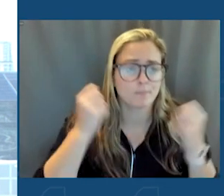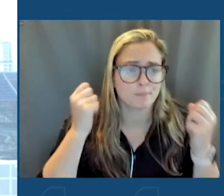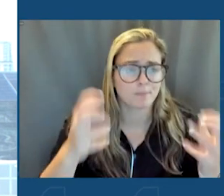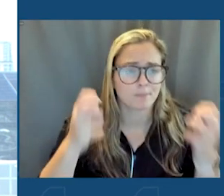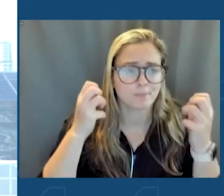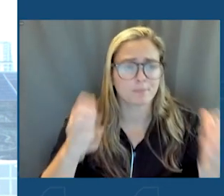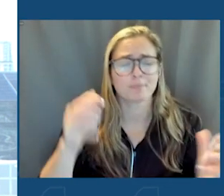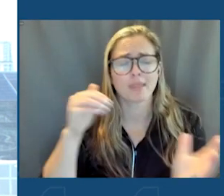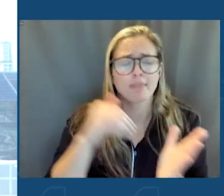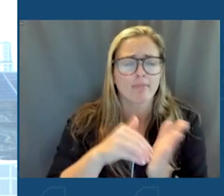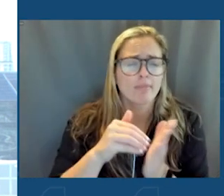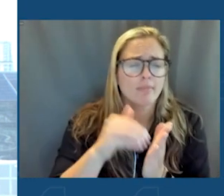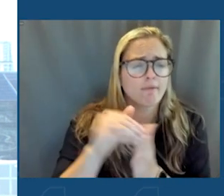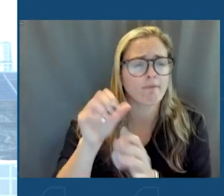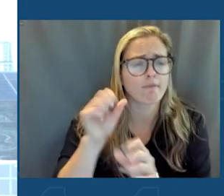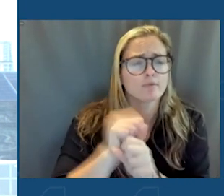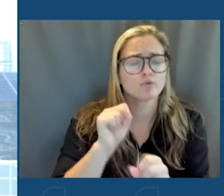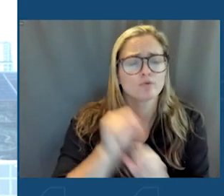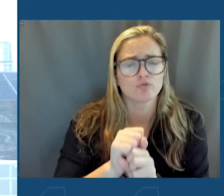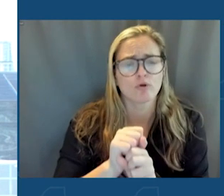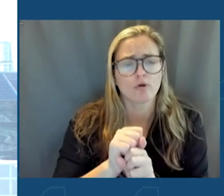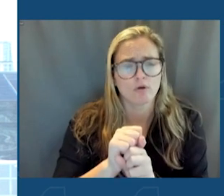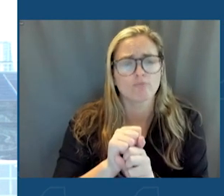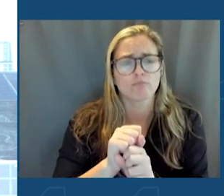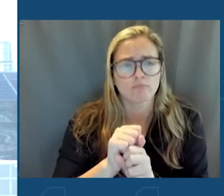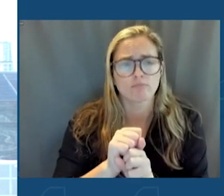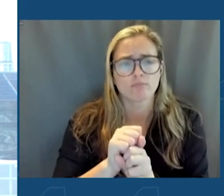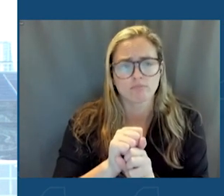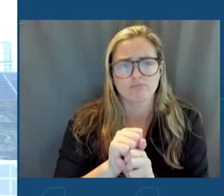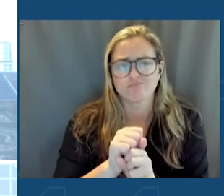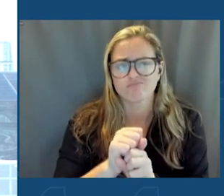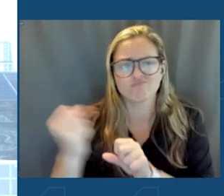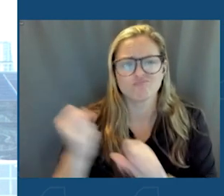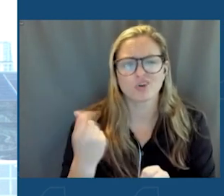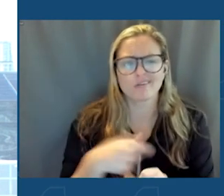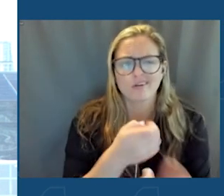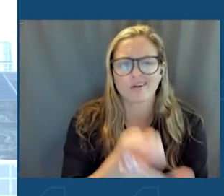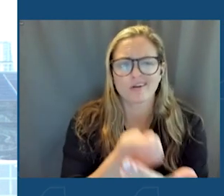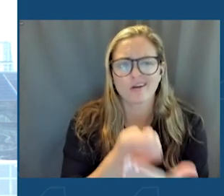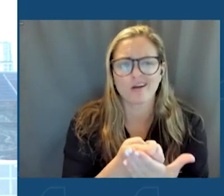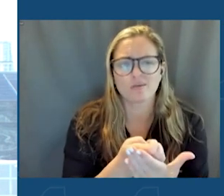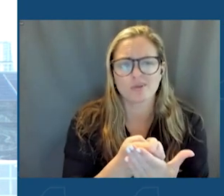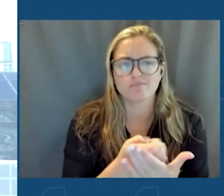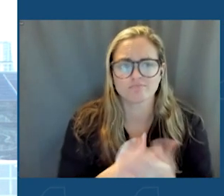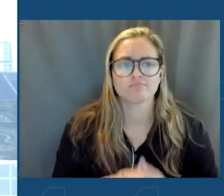jobs up and down the supply chain, strengthening our economy from end to end.